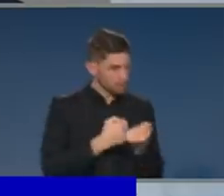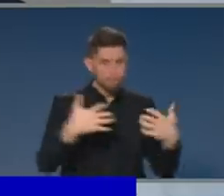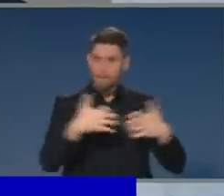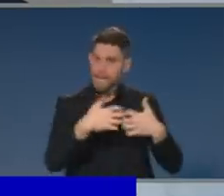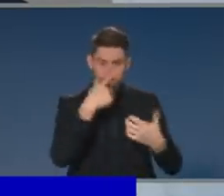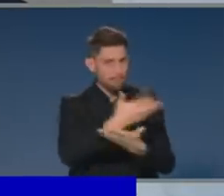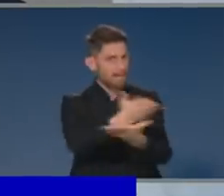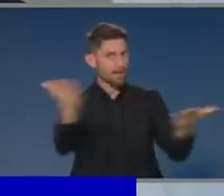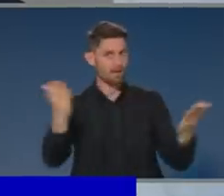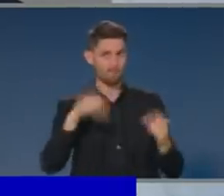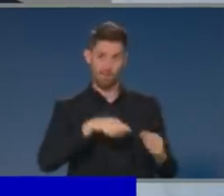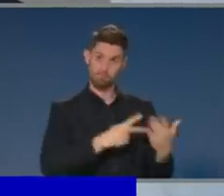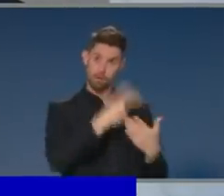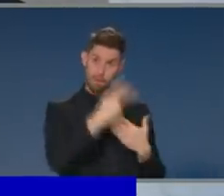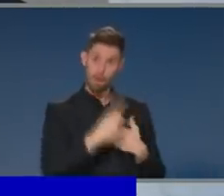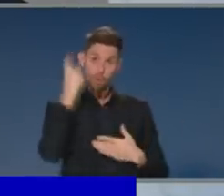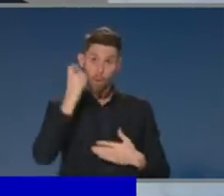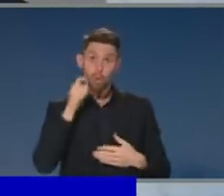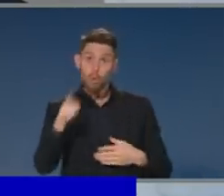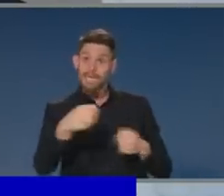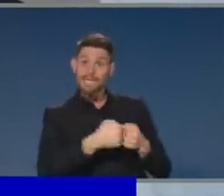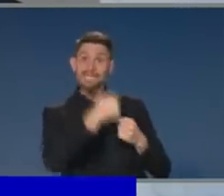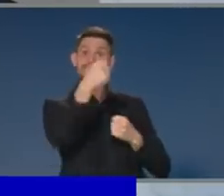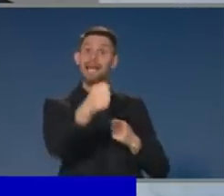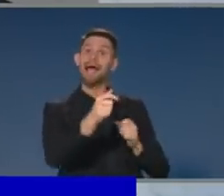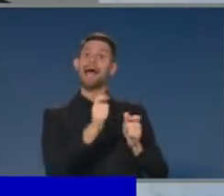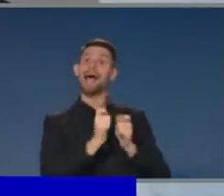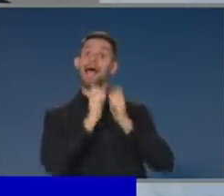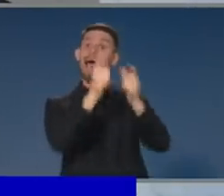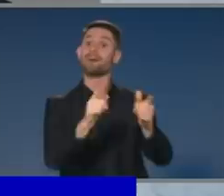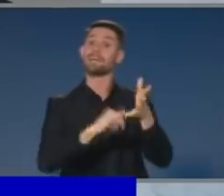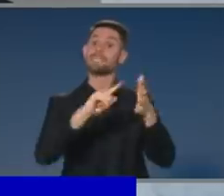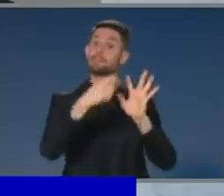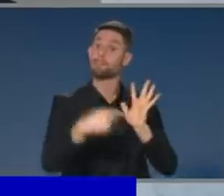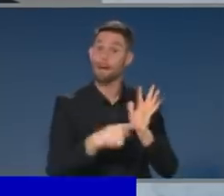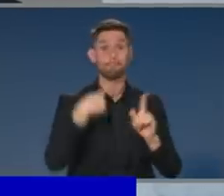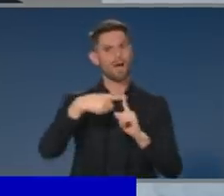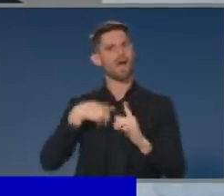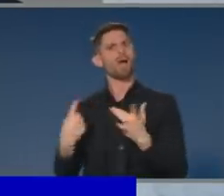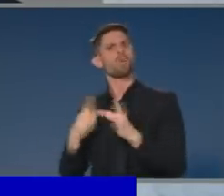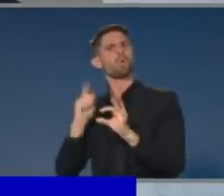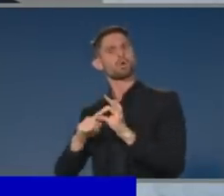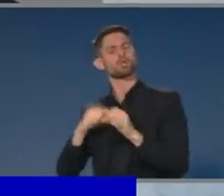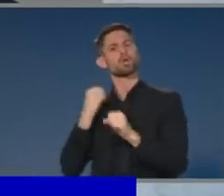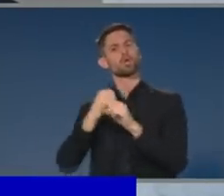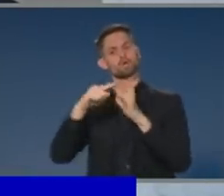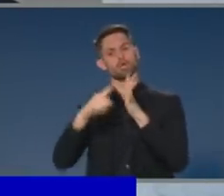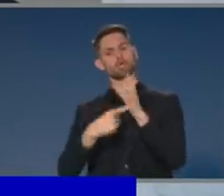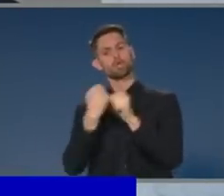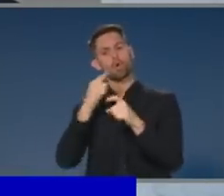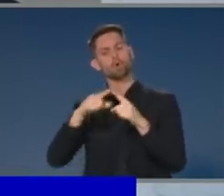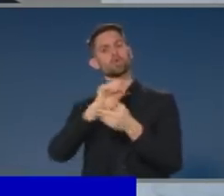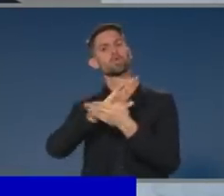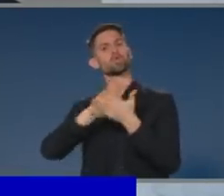September? And can I ask you, just on China, in relation to what you mentioned before, do you endorse George Christensen writing a letter to the Ambassador